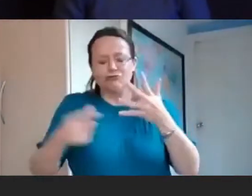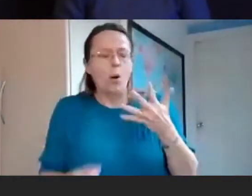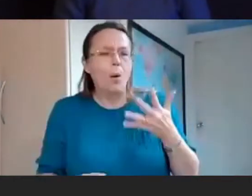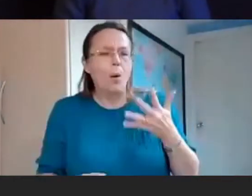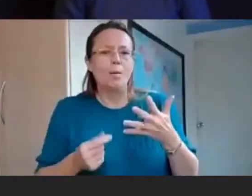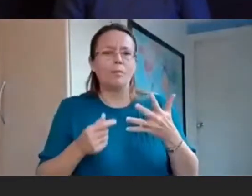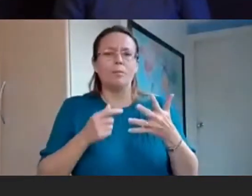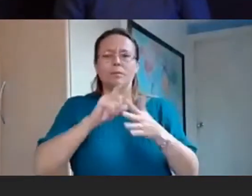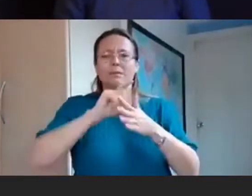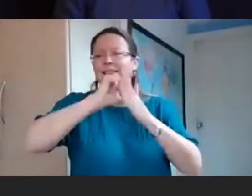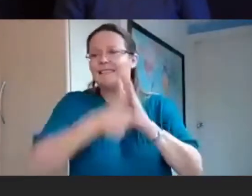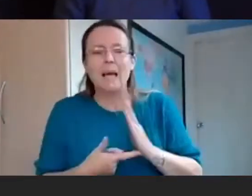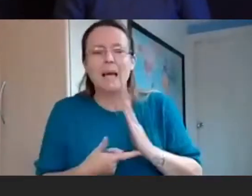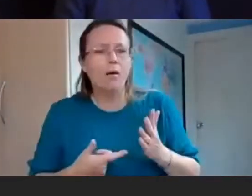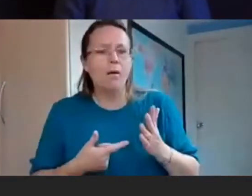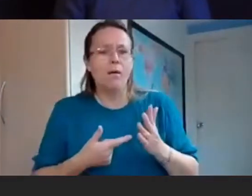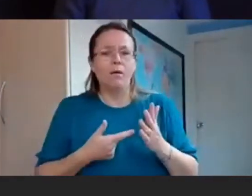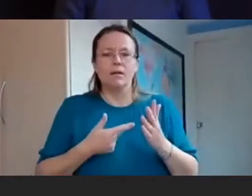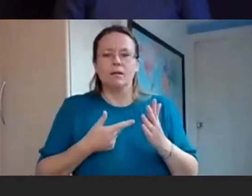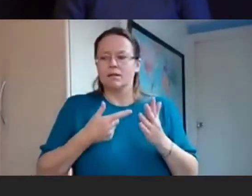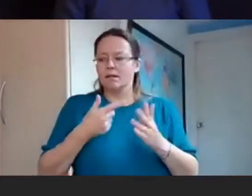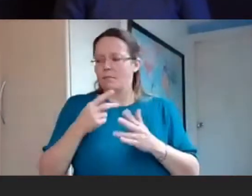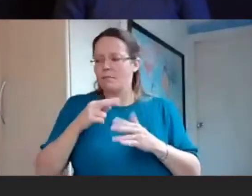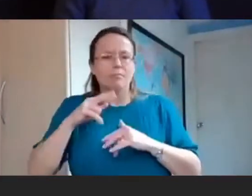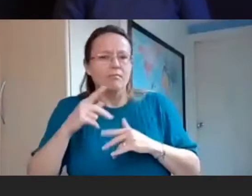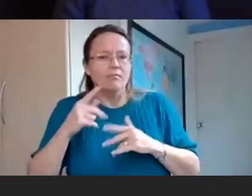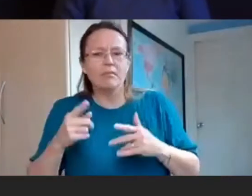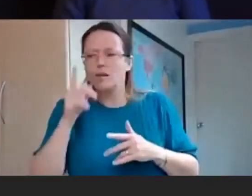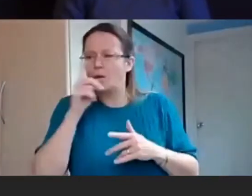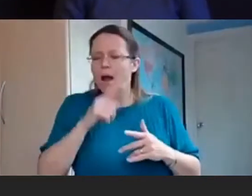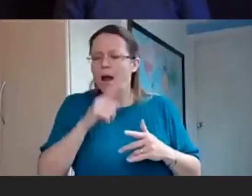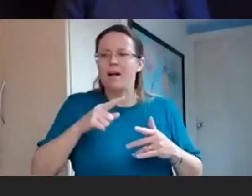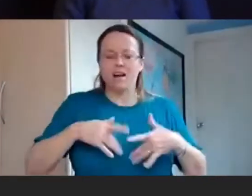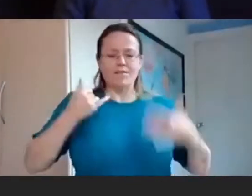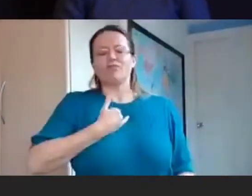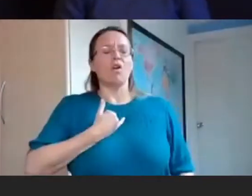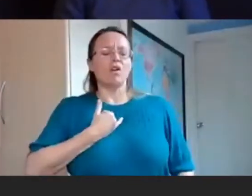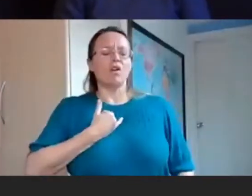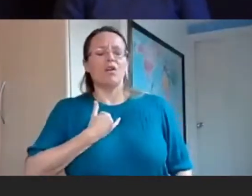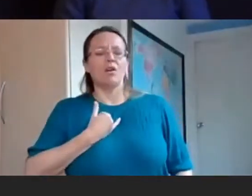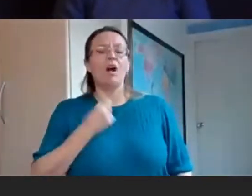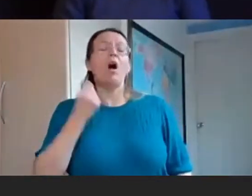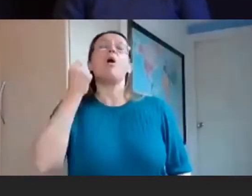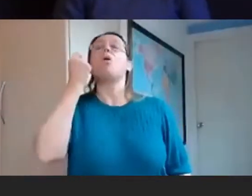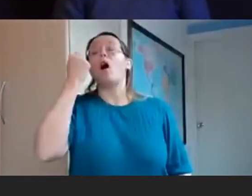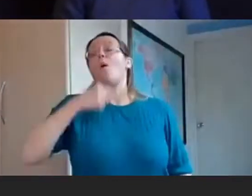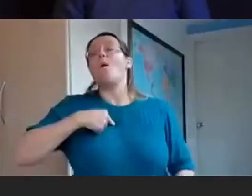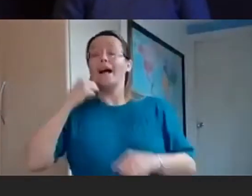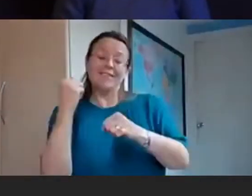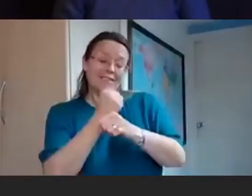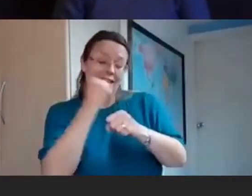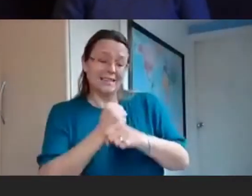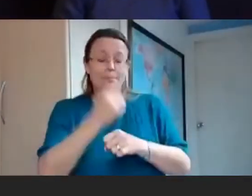or bisexual or non-binary. My story was just wrong. And that must mean I needed fixing in mind, body and soul. And one